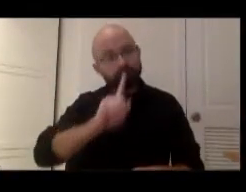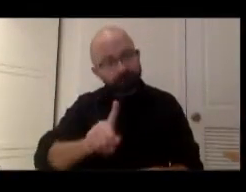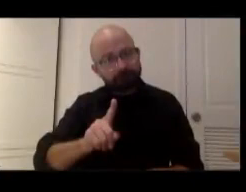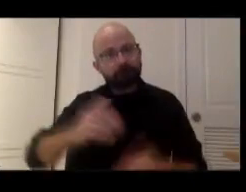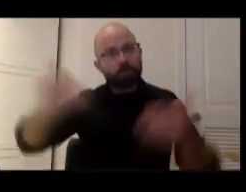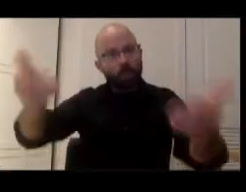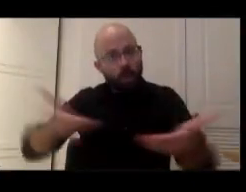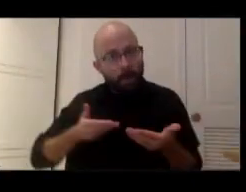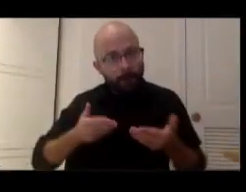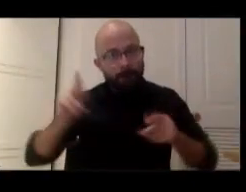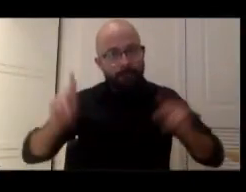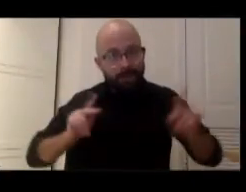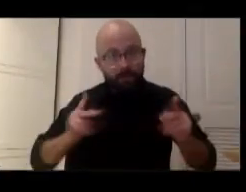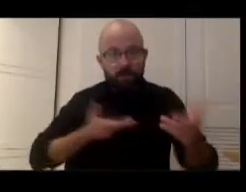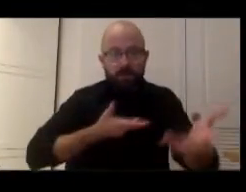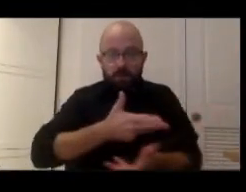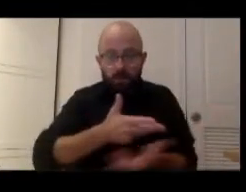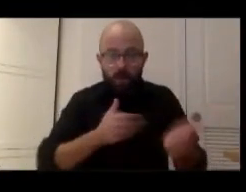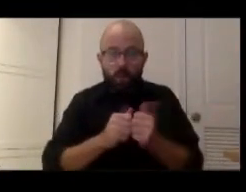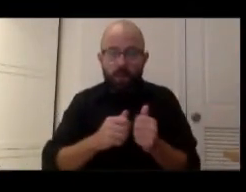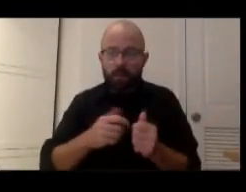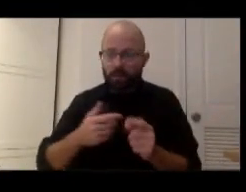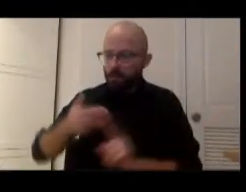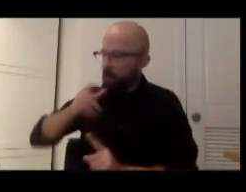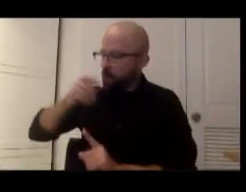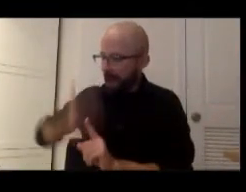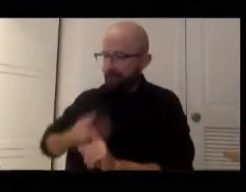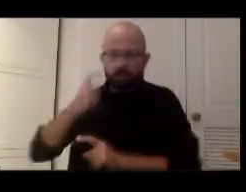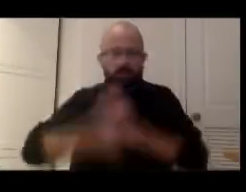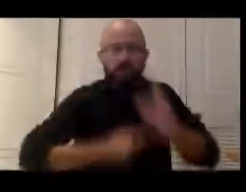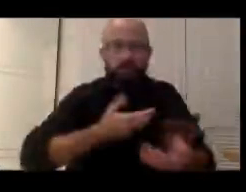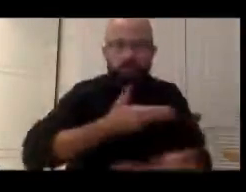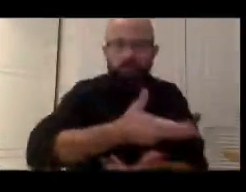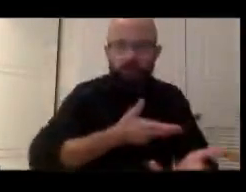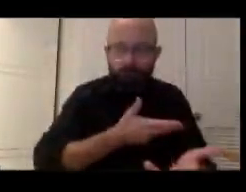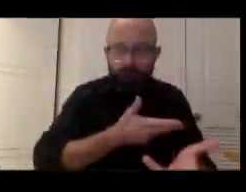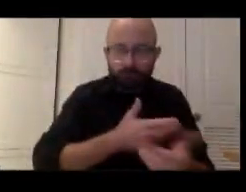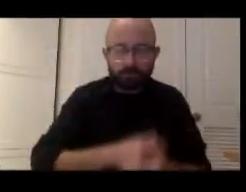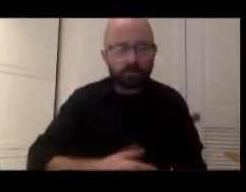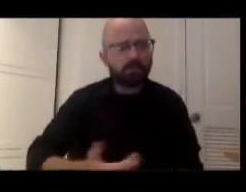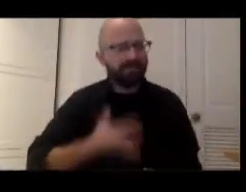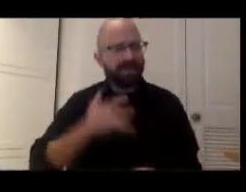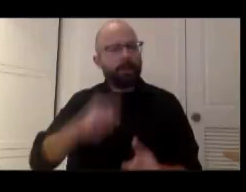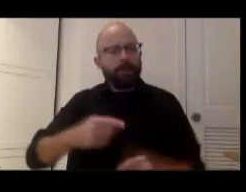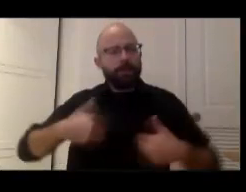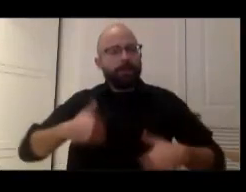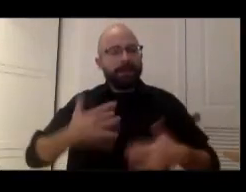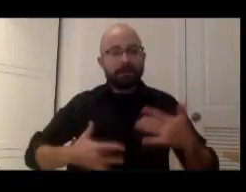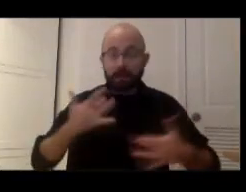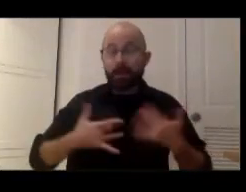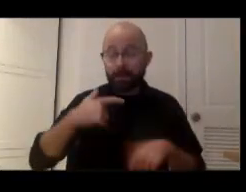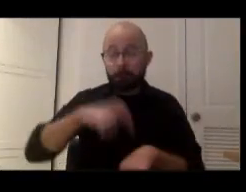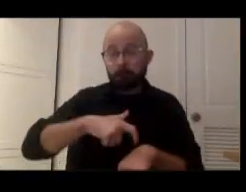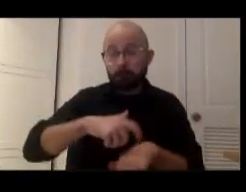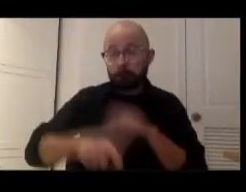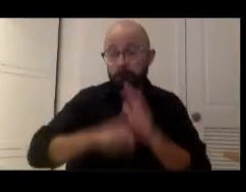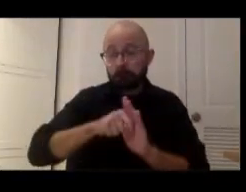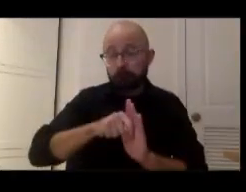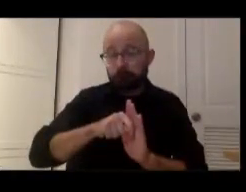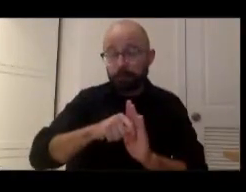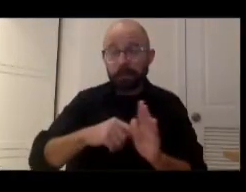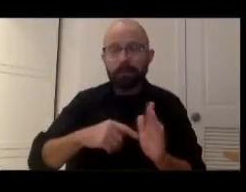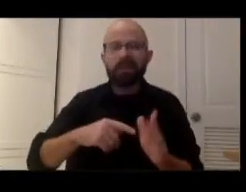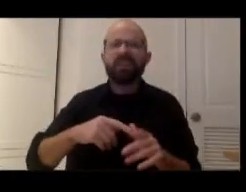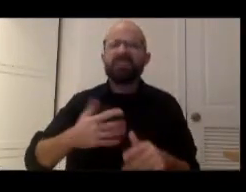people to engage with who they fully are um so I believe this is an exciting time. I also believe it's an obligation